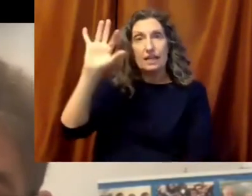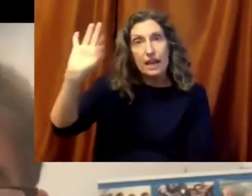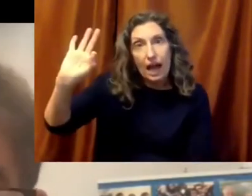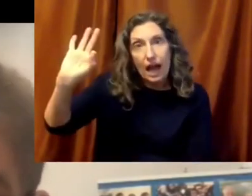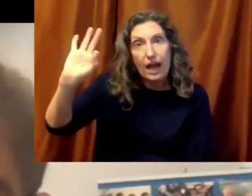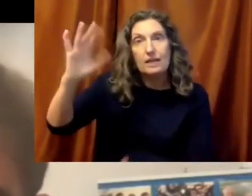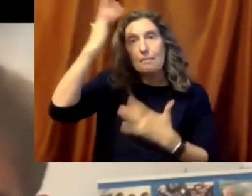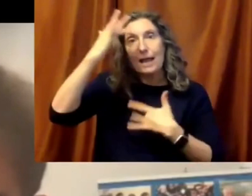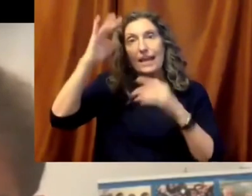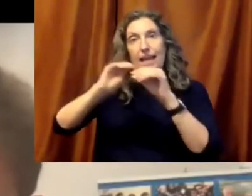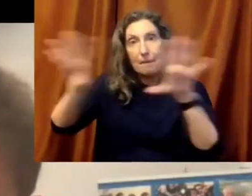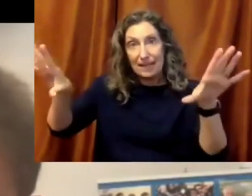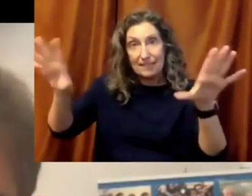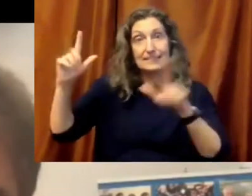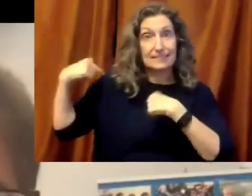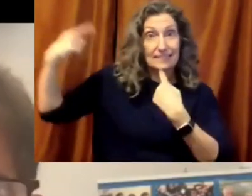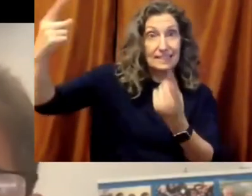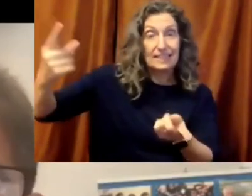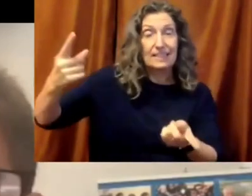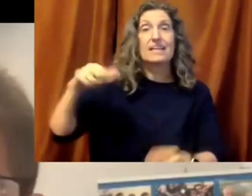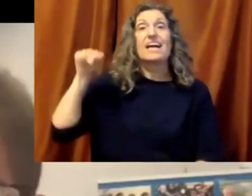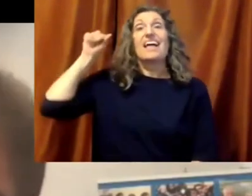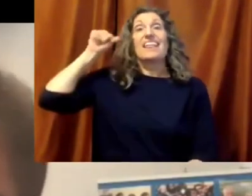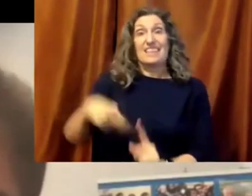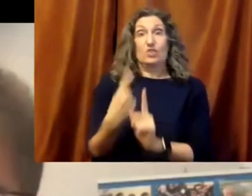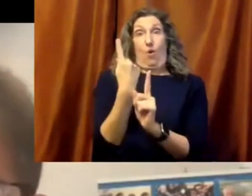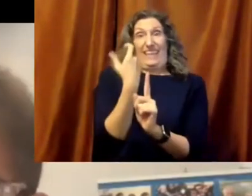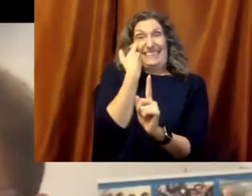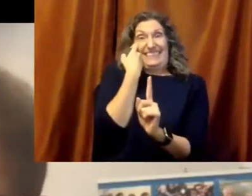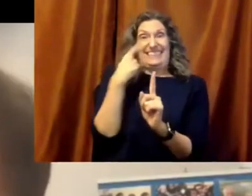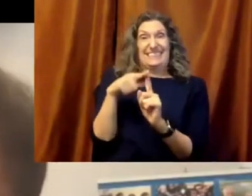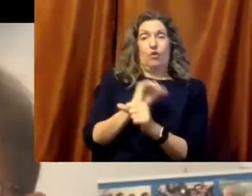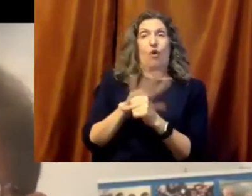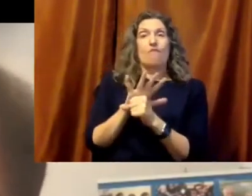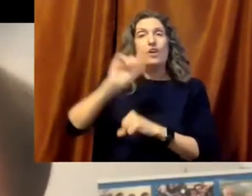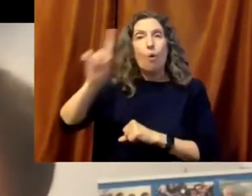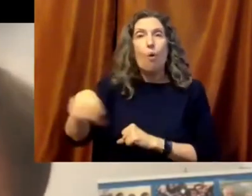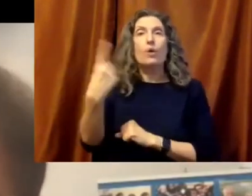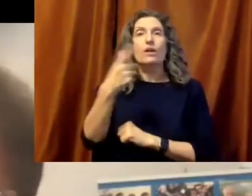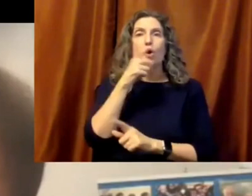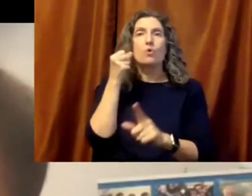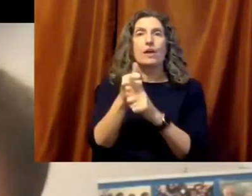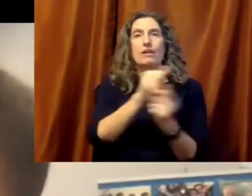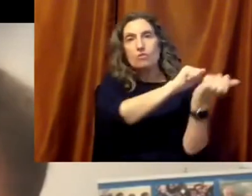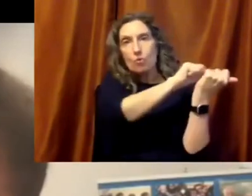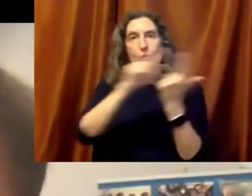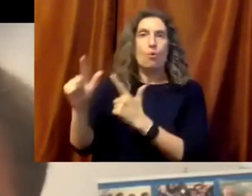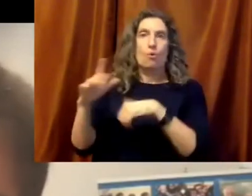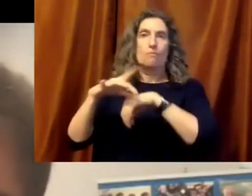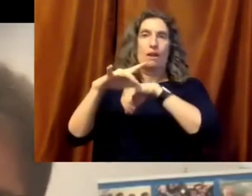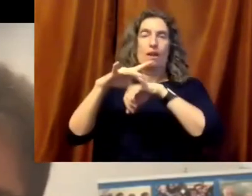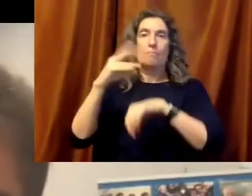nine pandemics. But this was the only one that touched everybody on the planet.